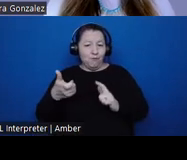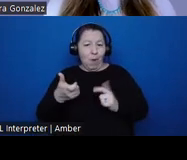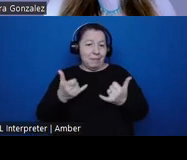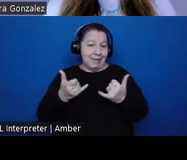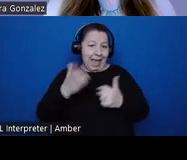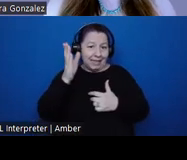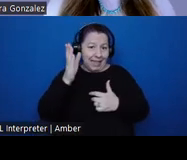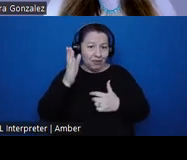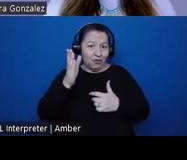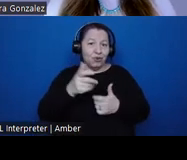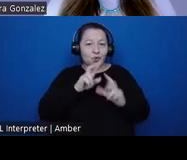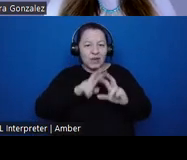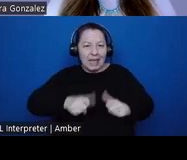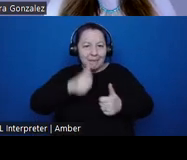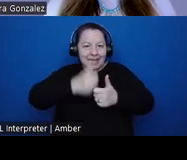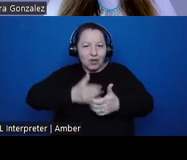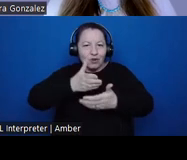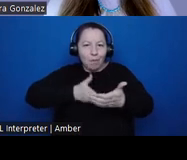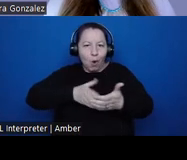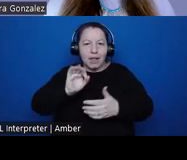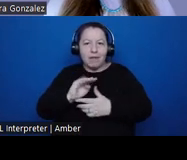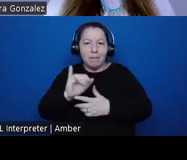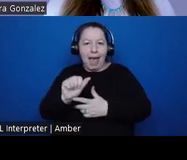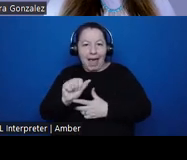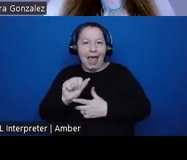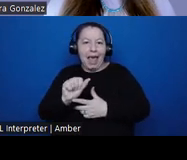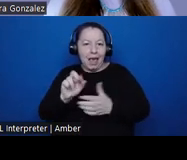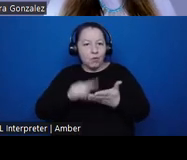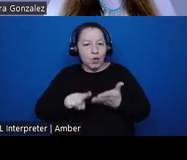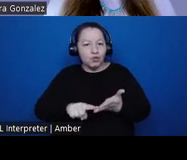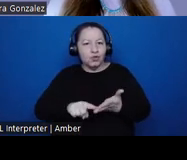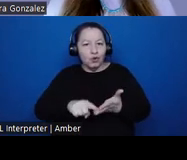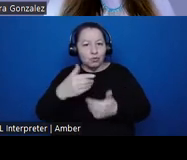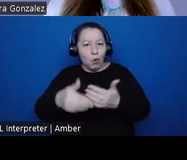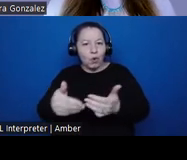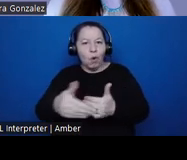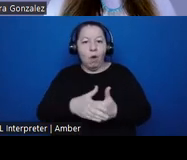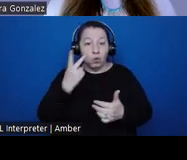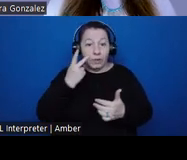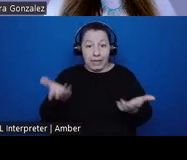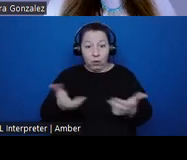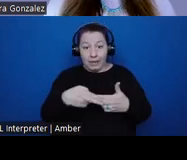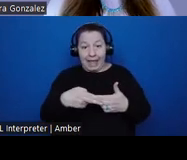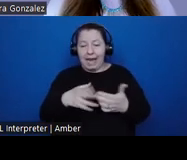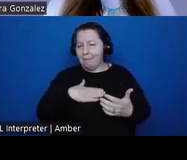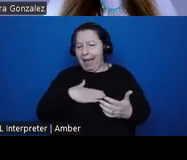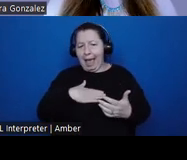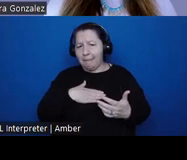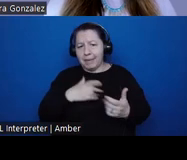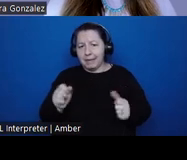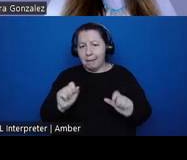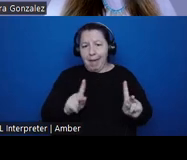each element of the FMIA research protocol, which you see here on the slide and i'm happy to return to this again in the Q&A if you have questions.